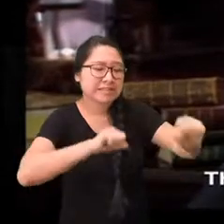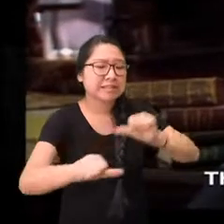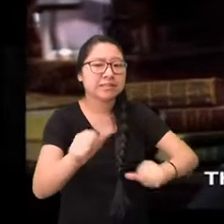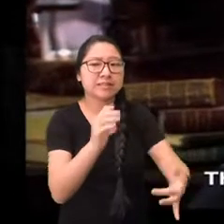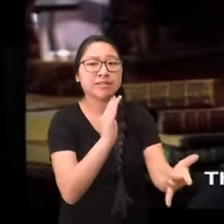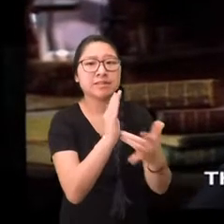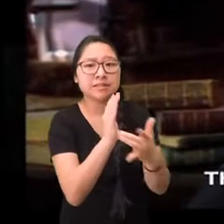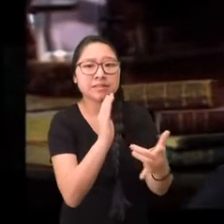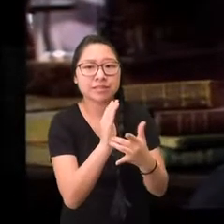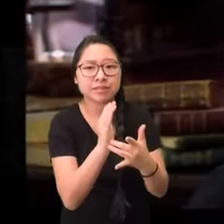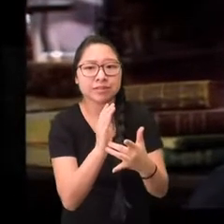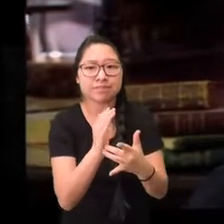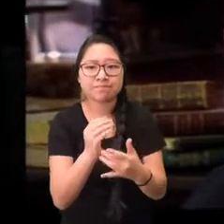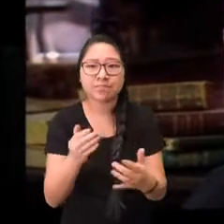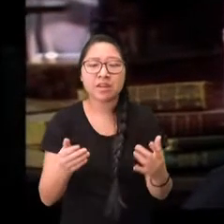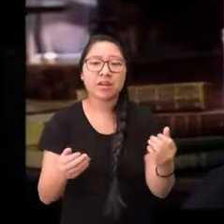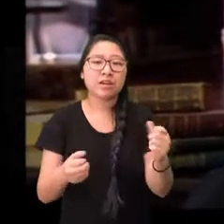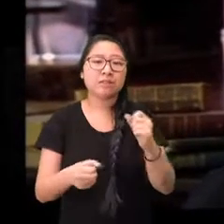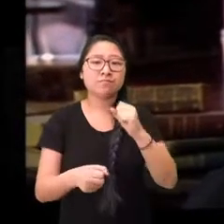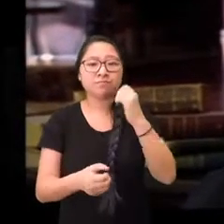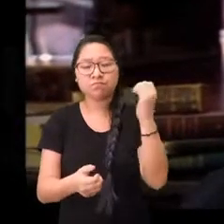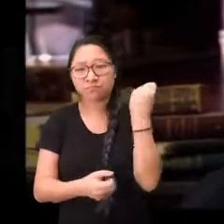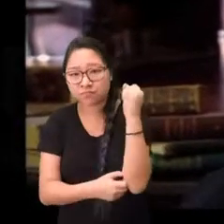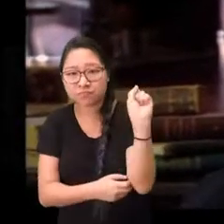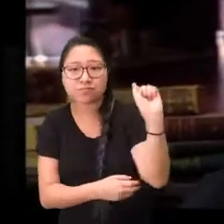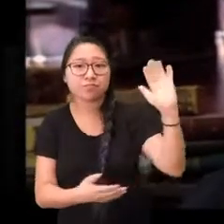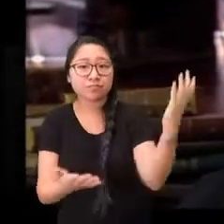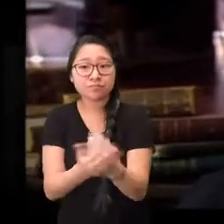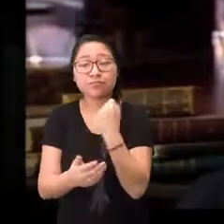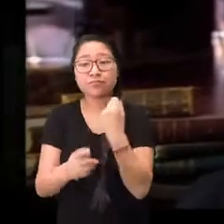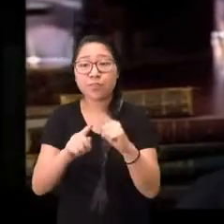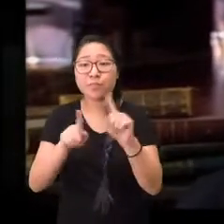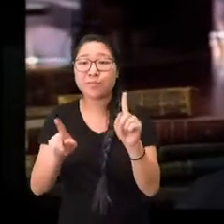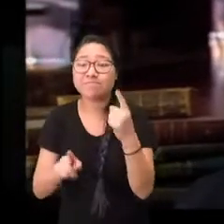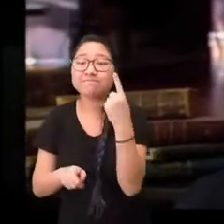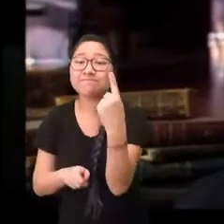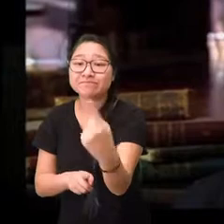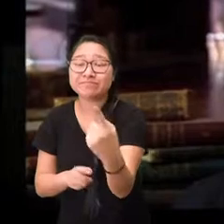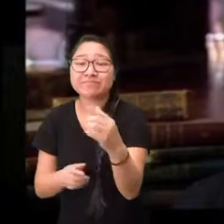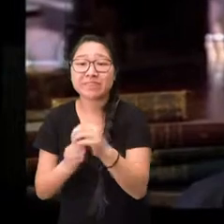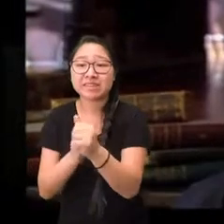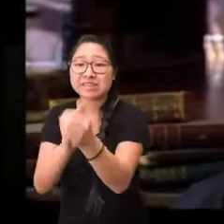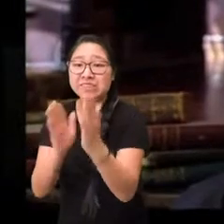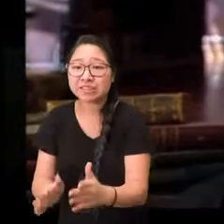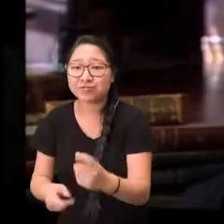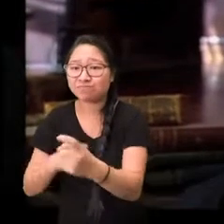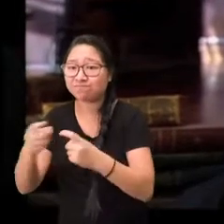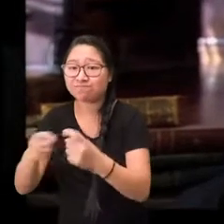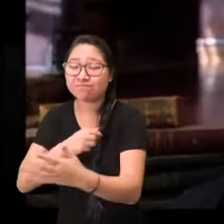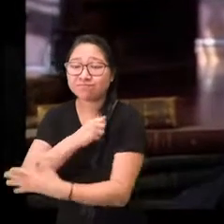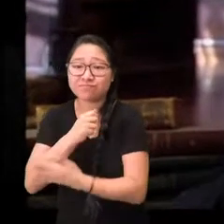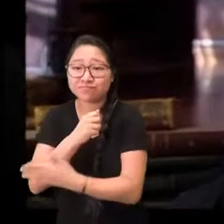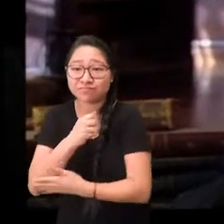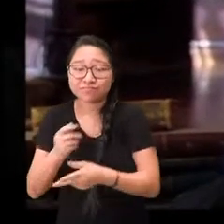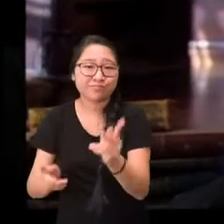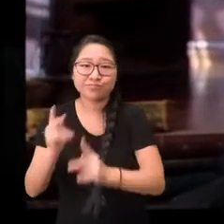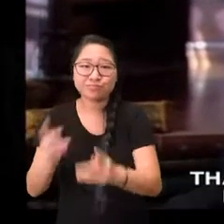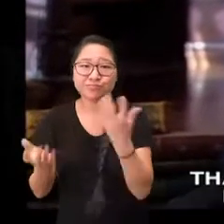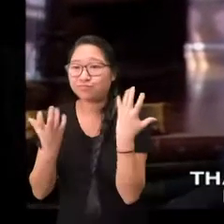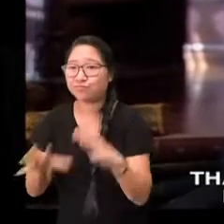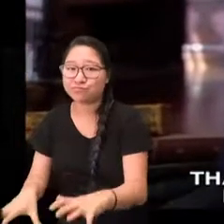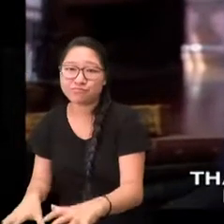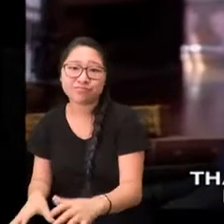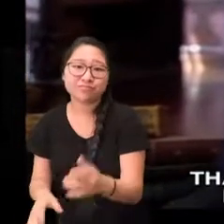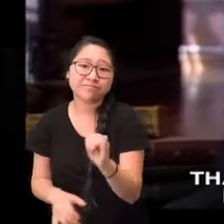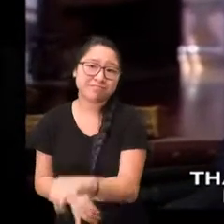and endure. It's one thing to win a revolution. It's quite another to avoid a dictatorship and create a system of